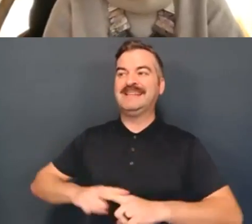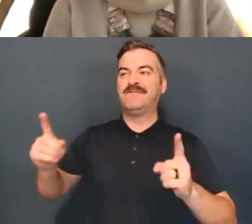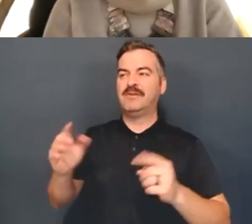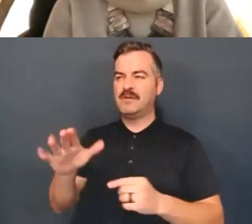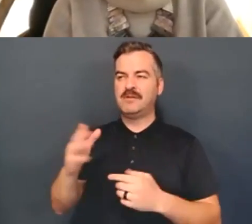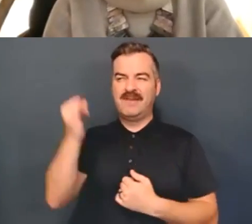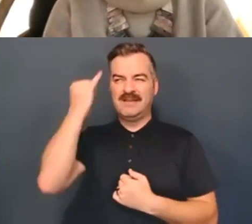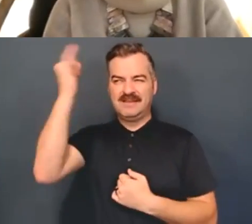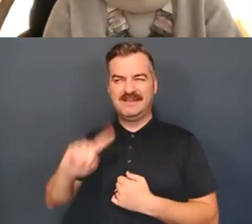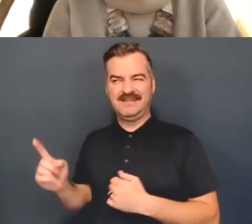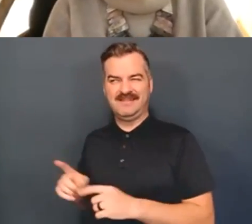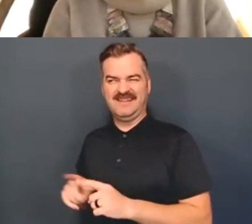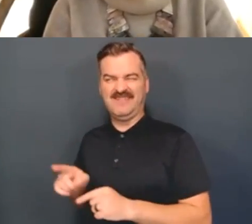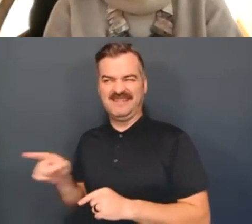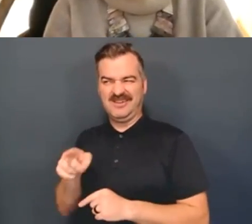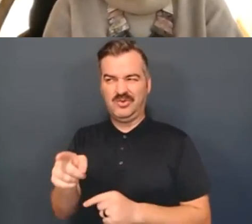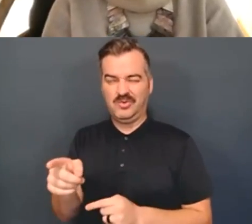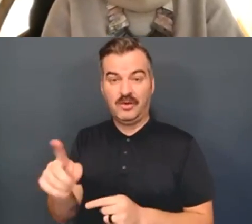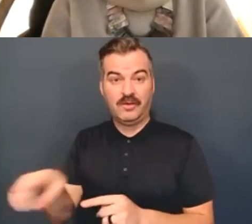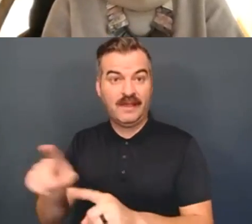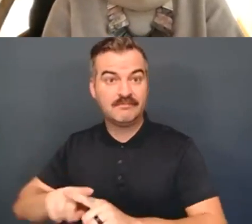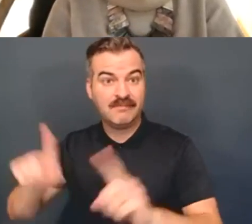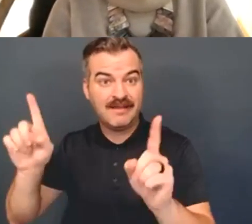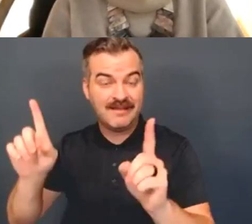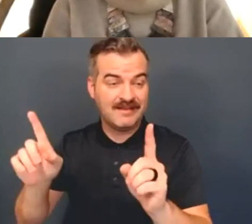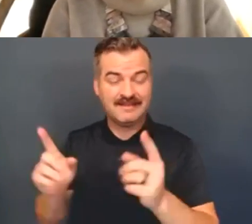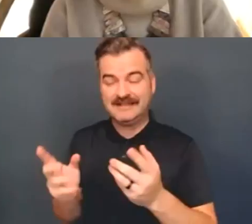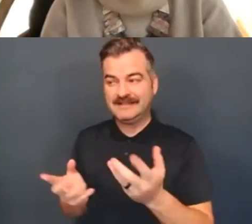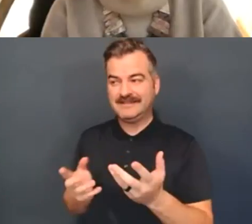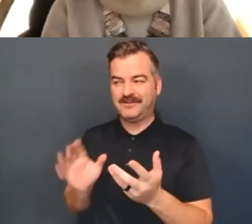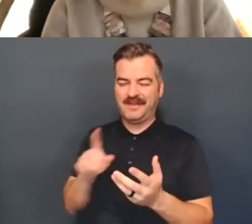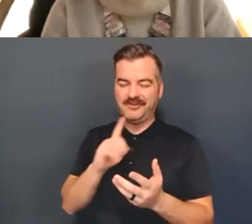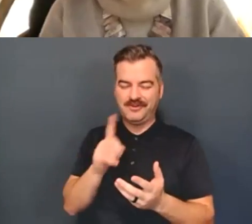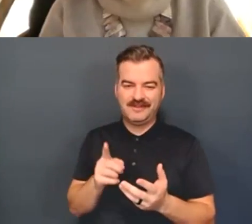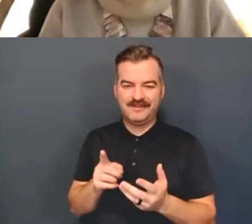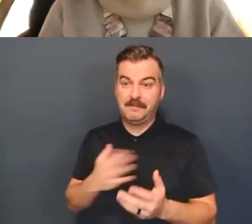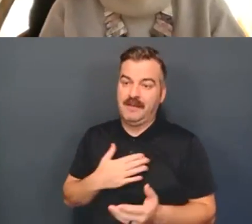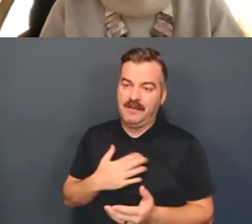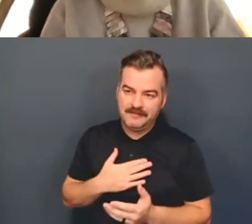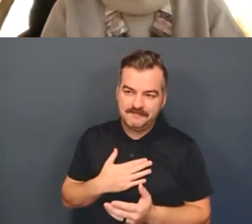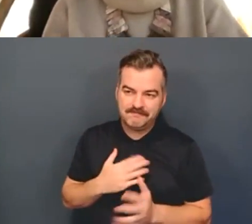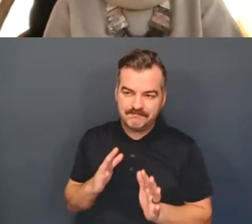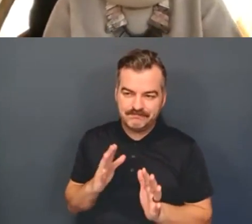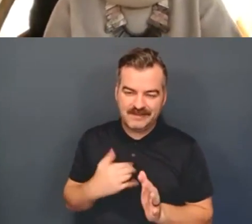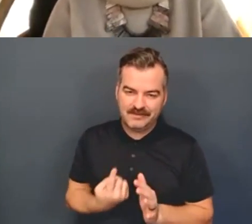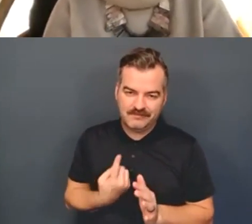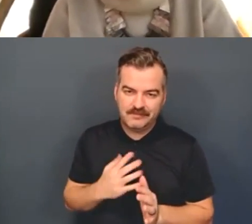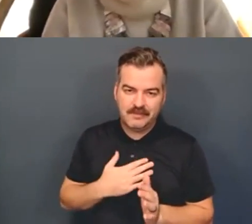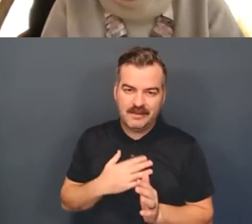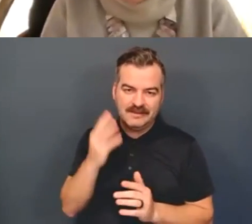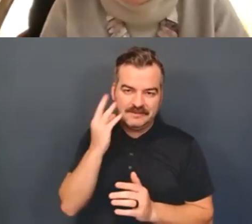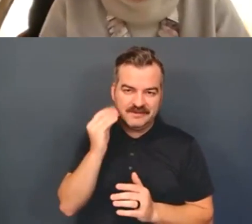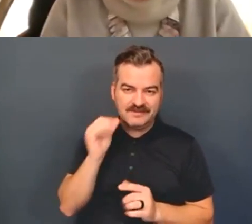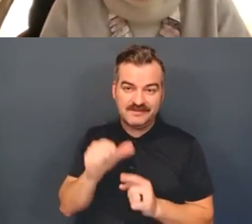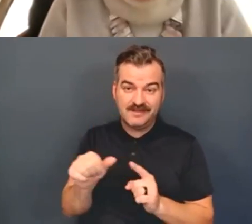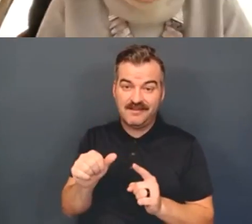Um, and, uh, so, uh, that's, that's on the individual level of, of one particular place. Not